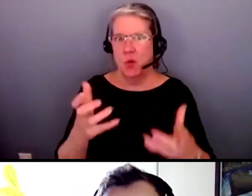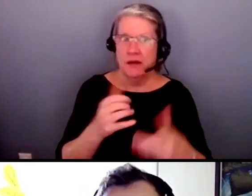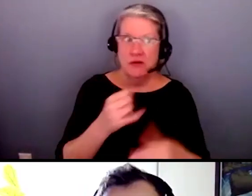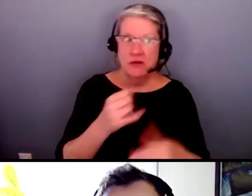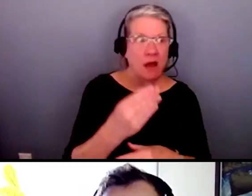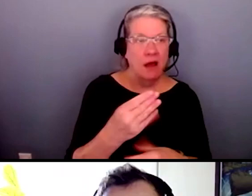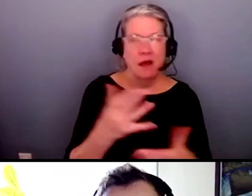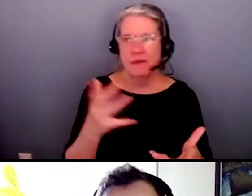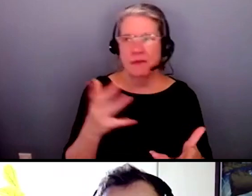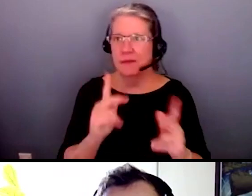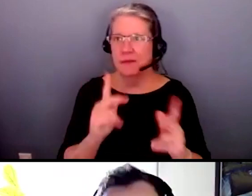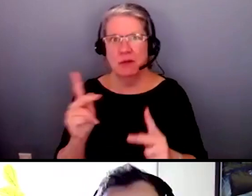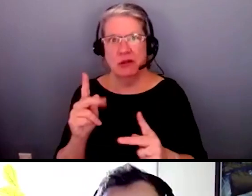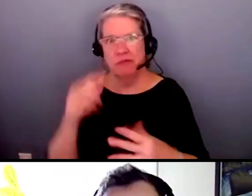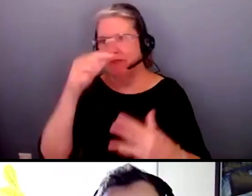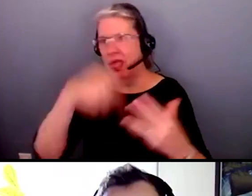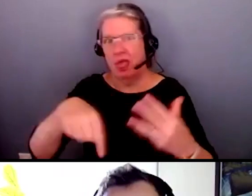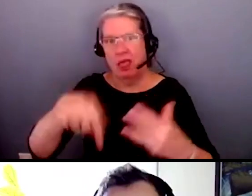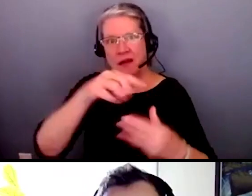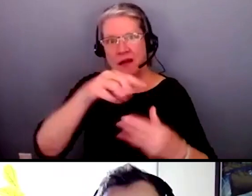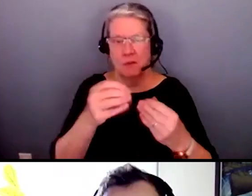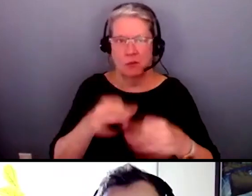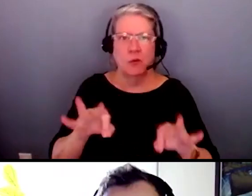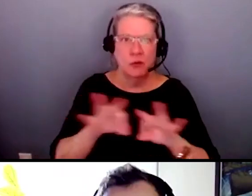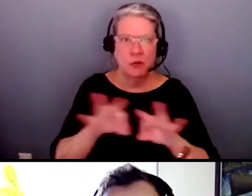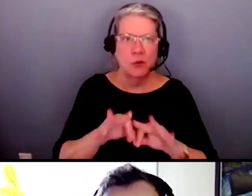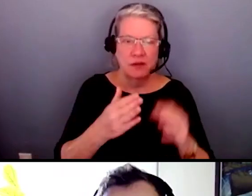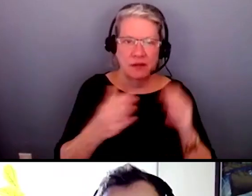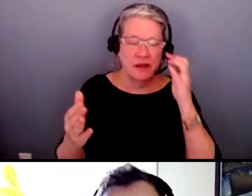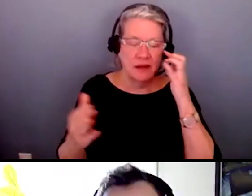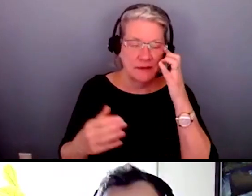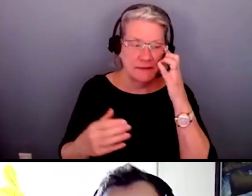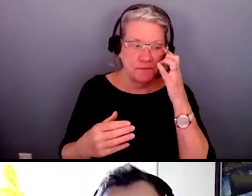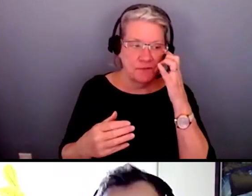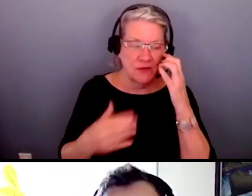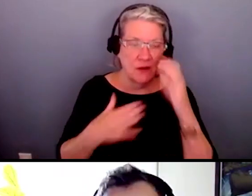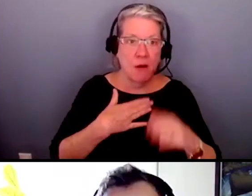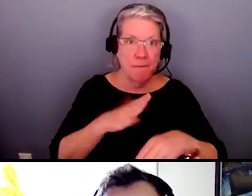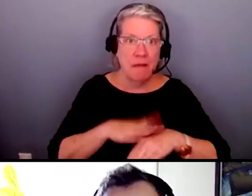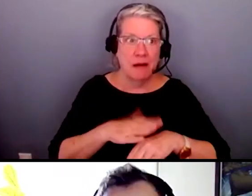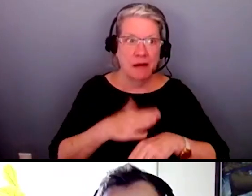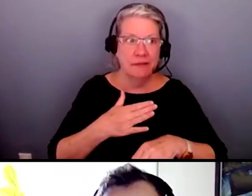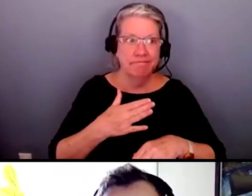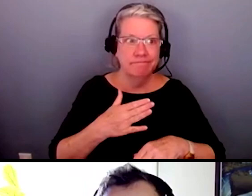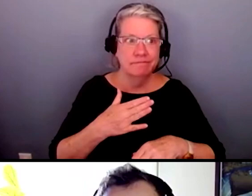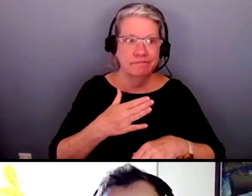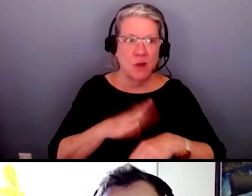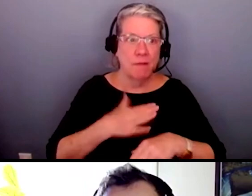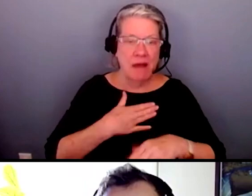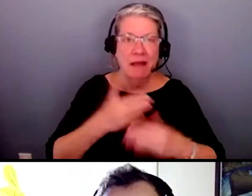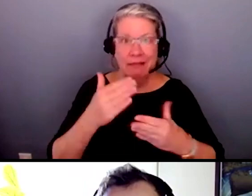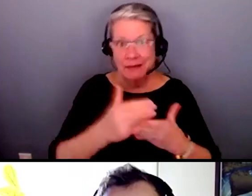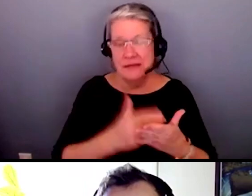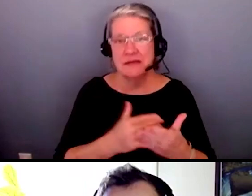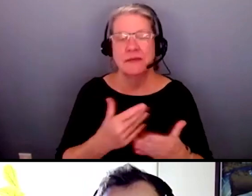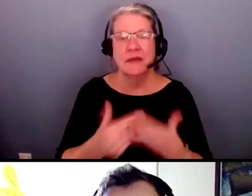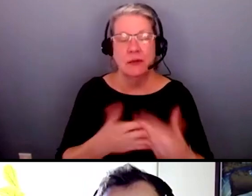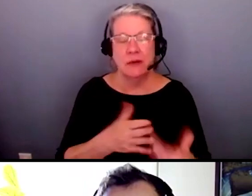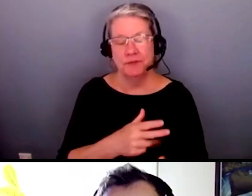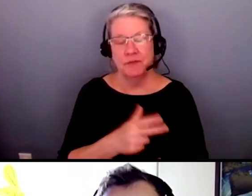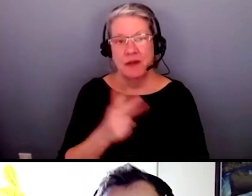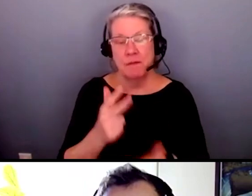far more important um in a different parking um